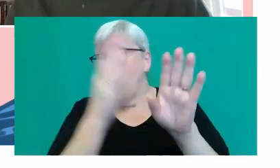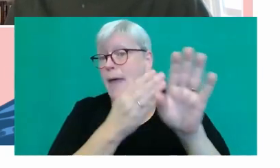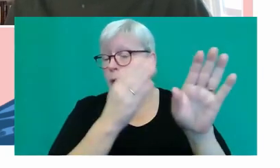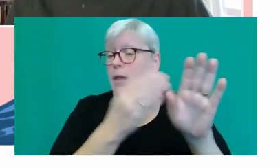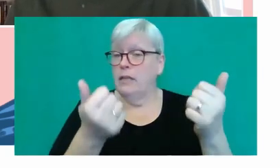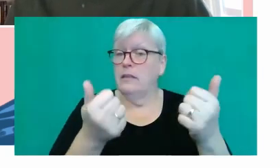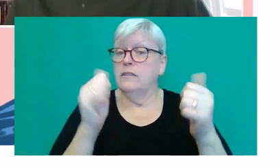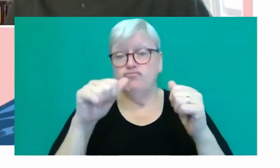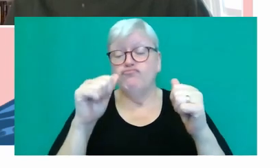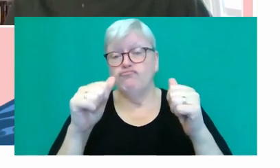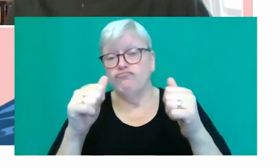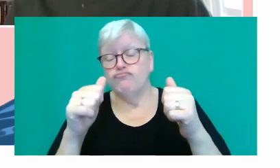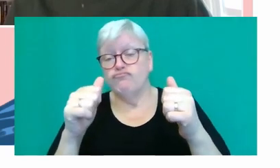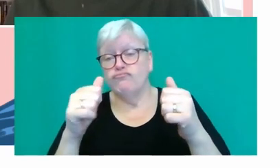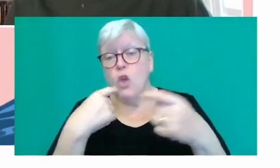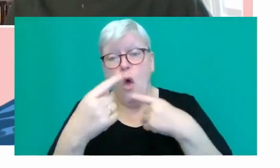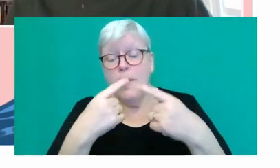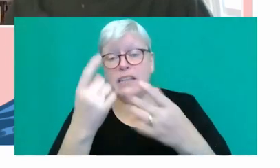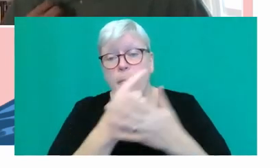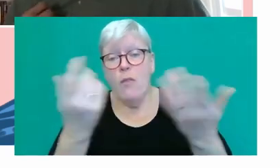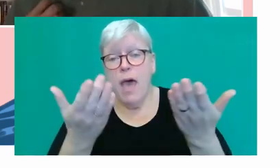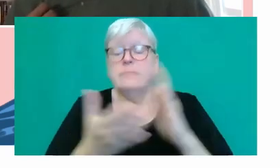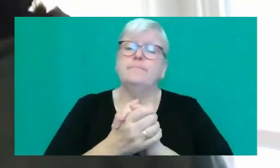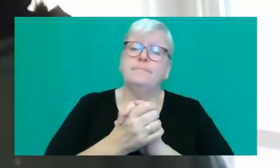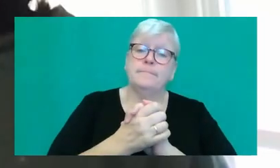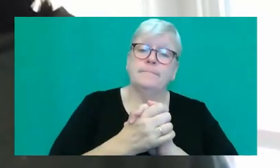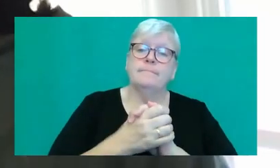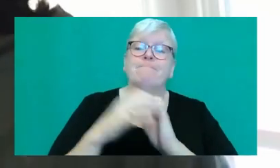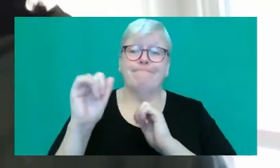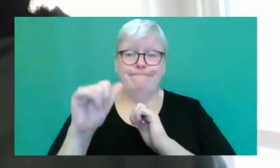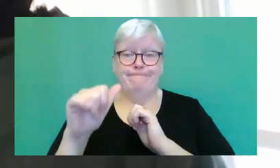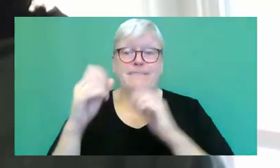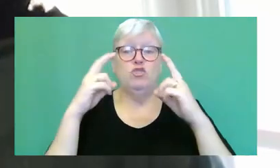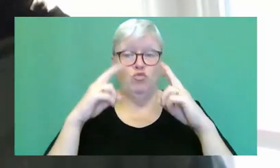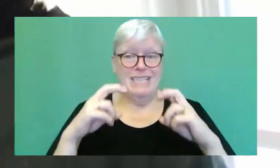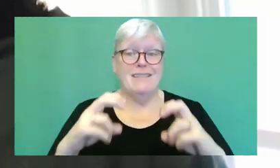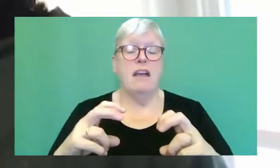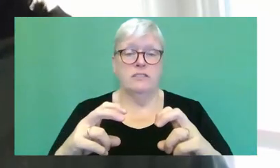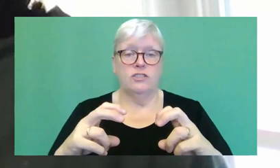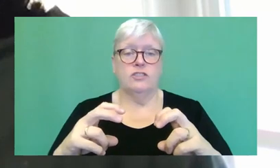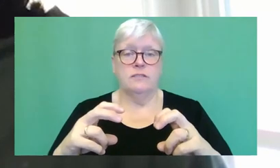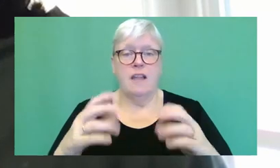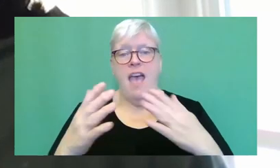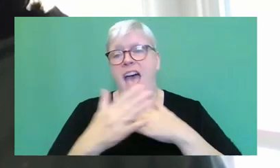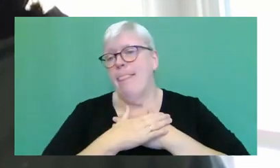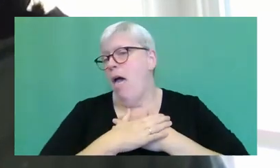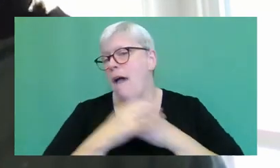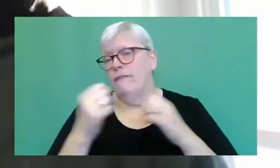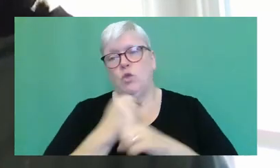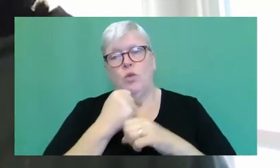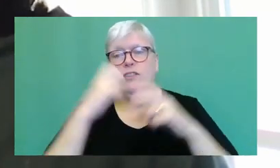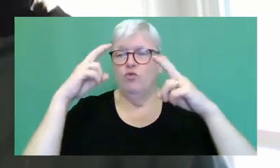I wondered if you could comment on those two things. Yeah, on the research. Yeah, I mean, I love doing research. It's,